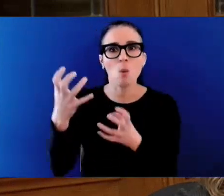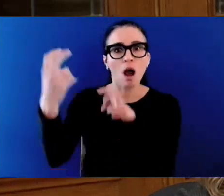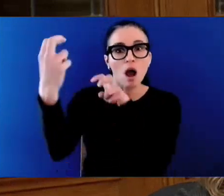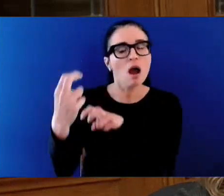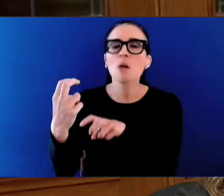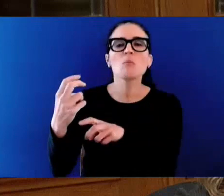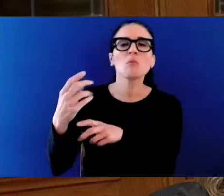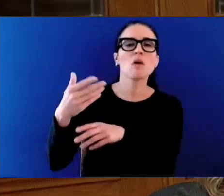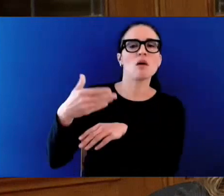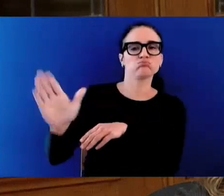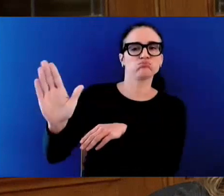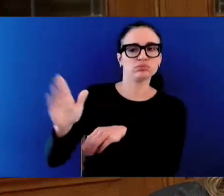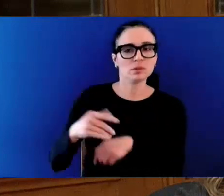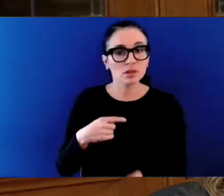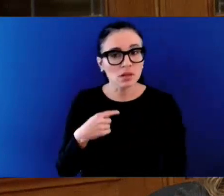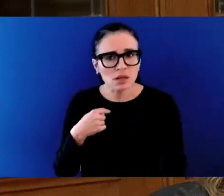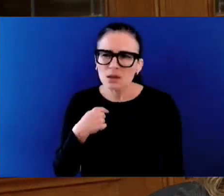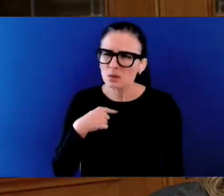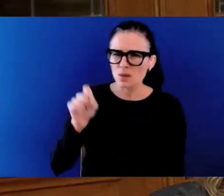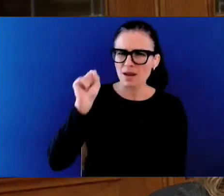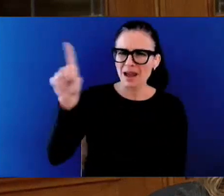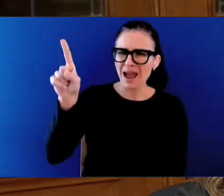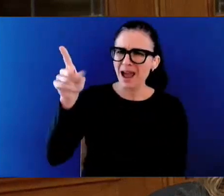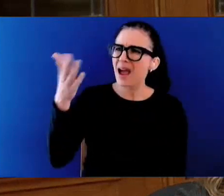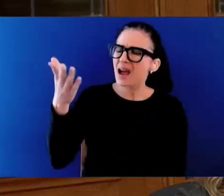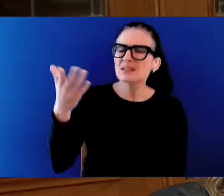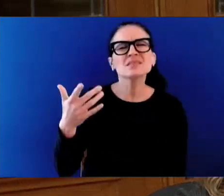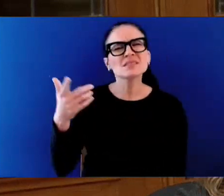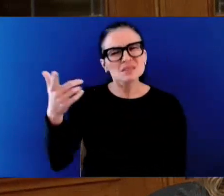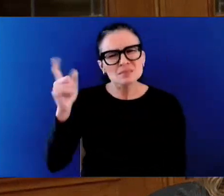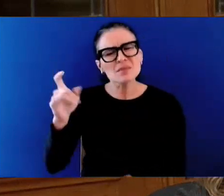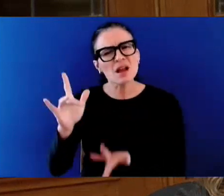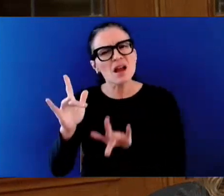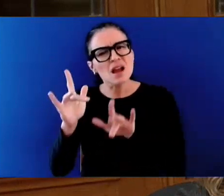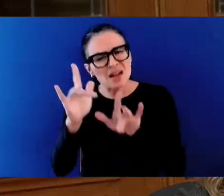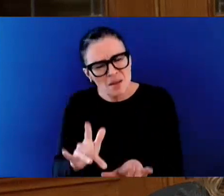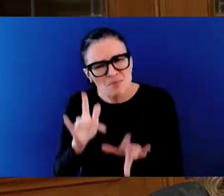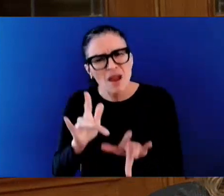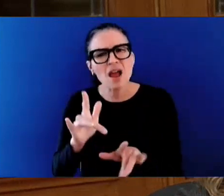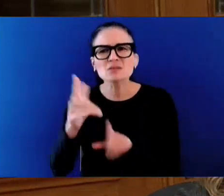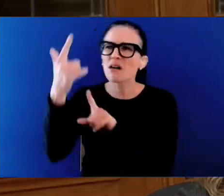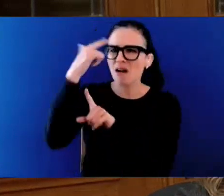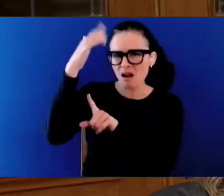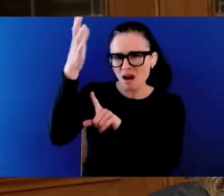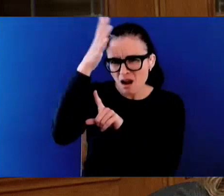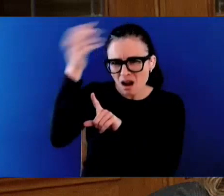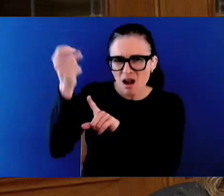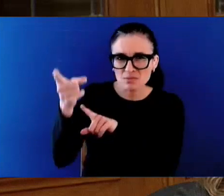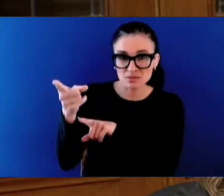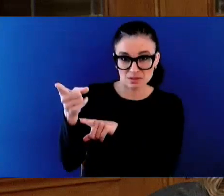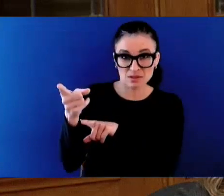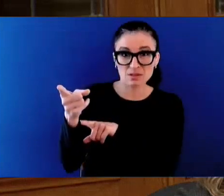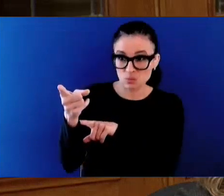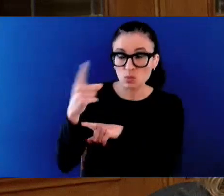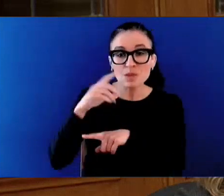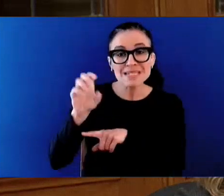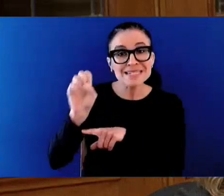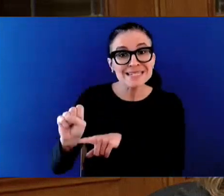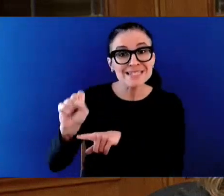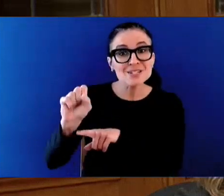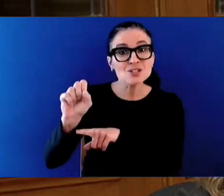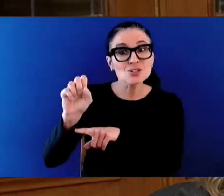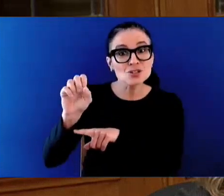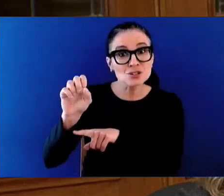Solicitor General commit to cancelling Safe Supply and performing an audit to determine